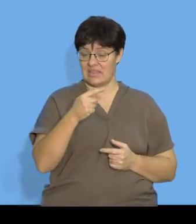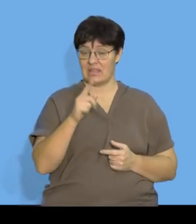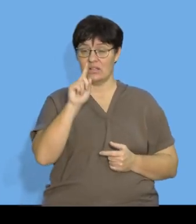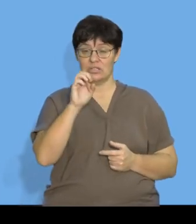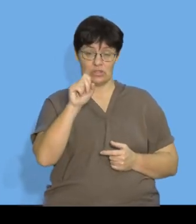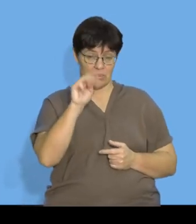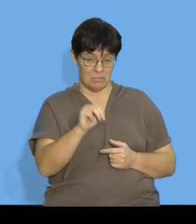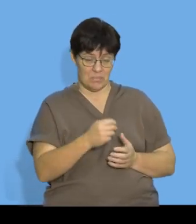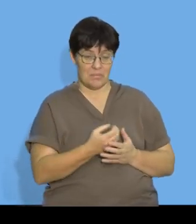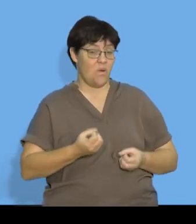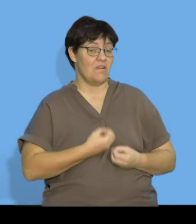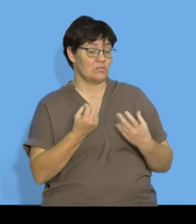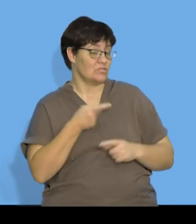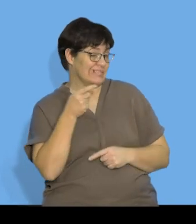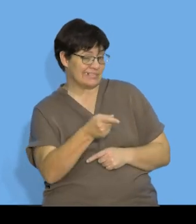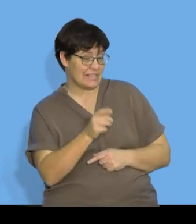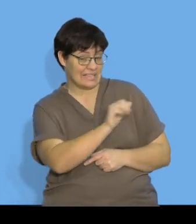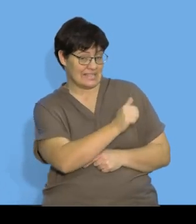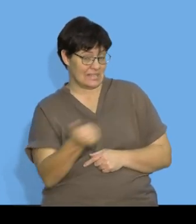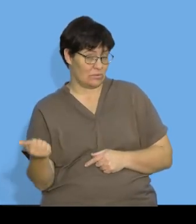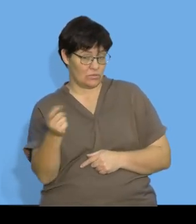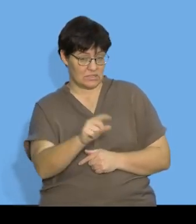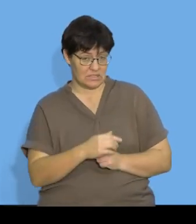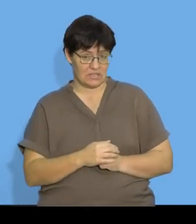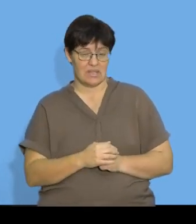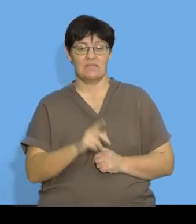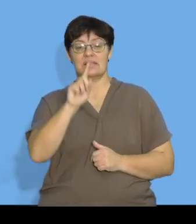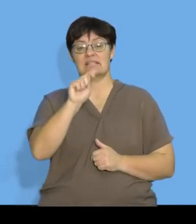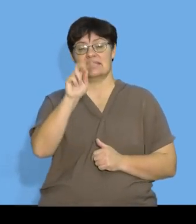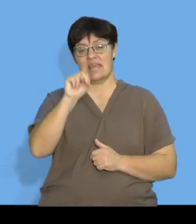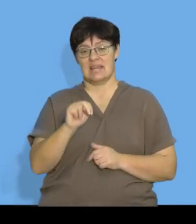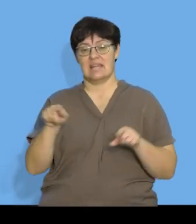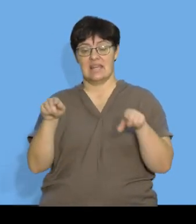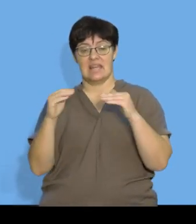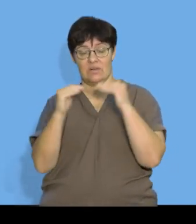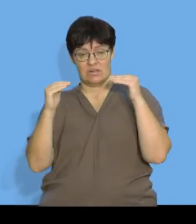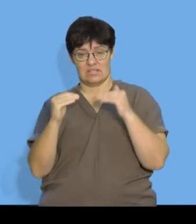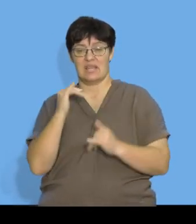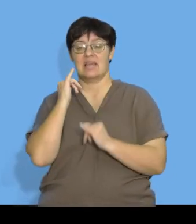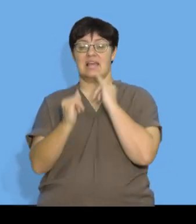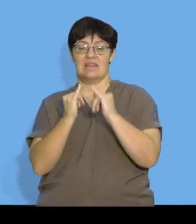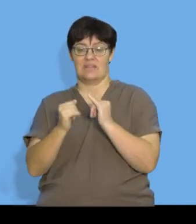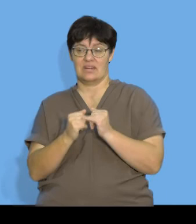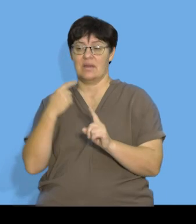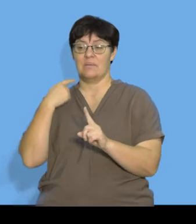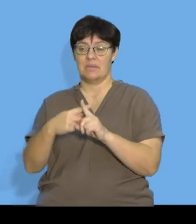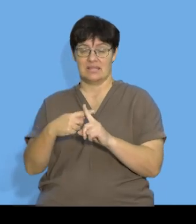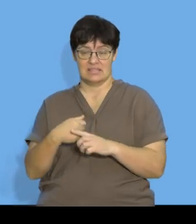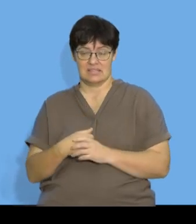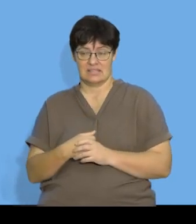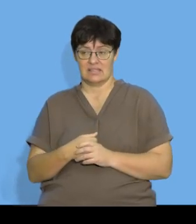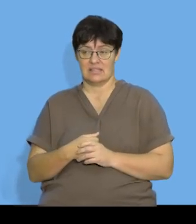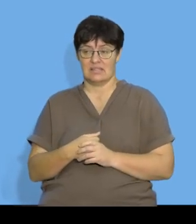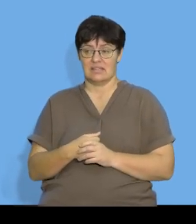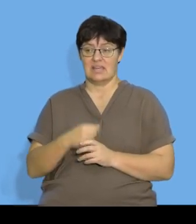or an nth expression for the sequence I'm going to have tn is equal to 11 plus n